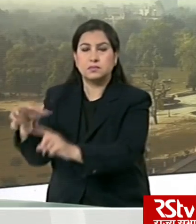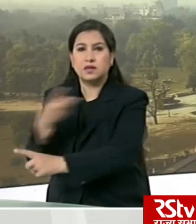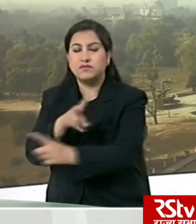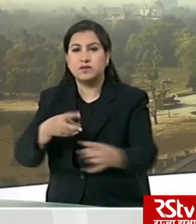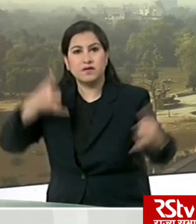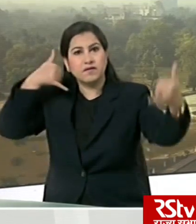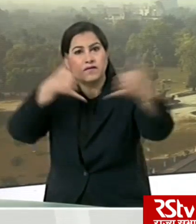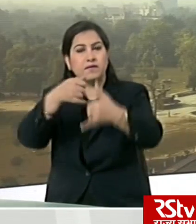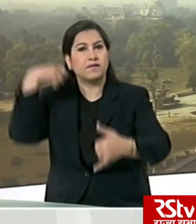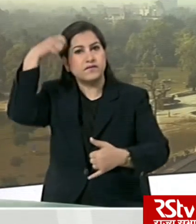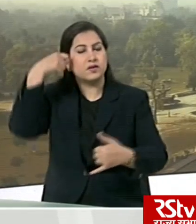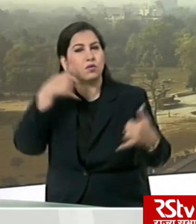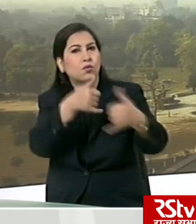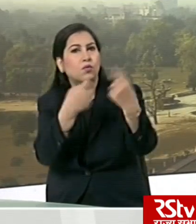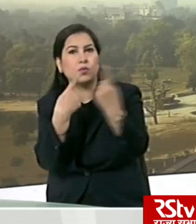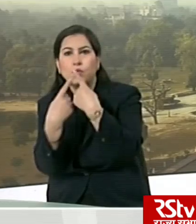conferencing.